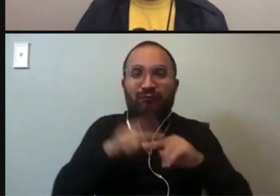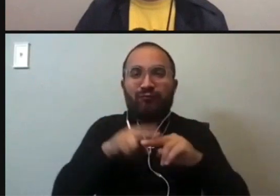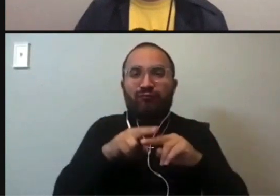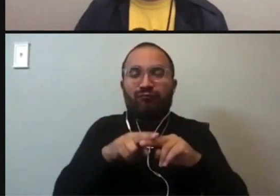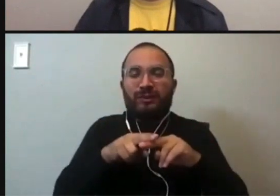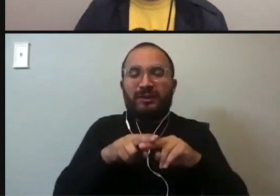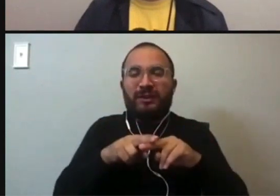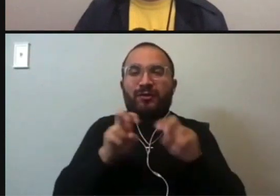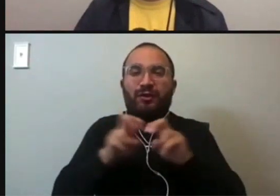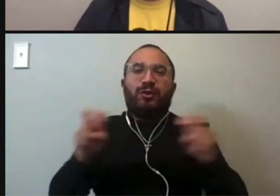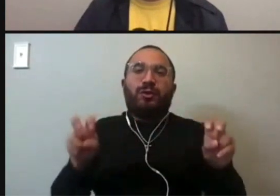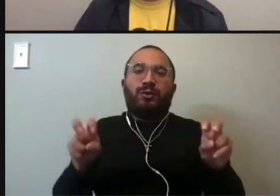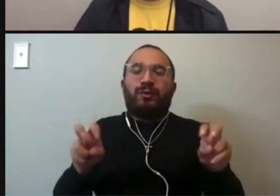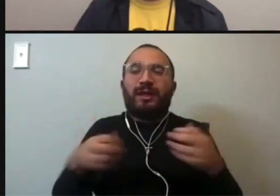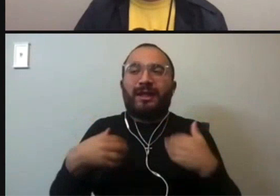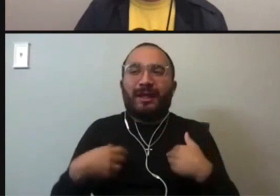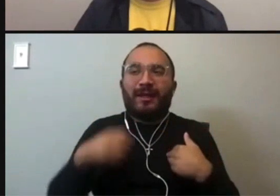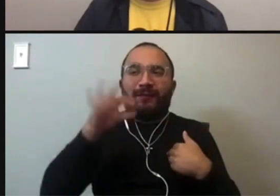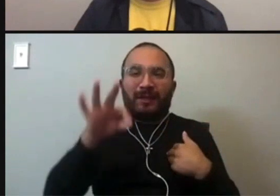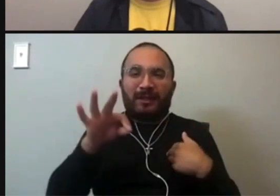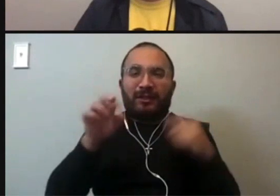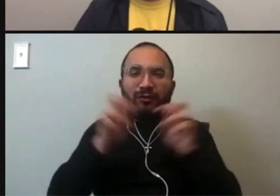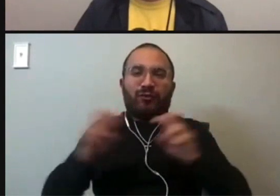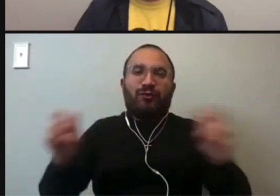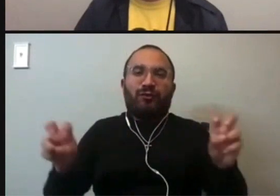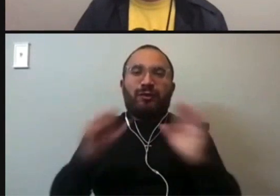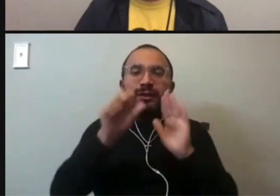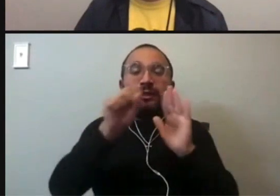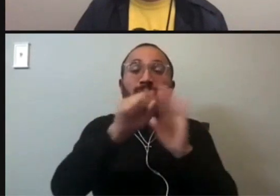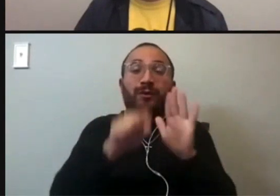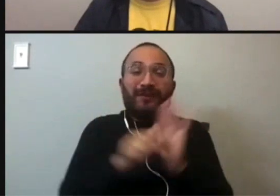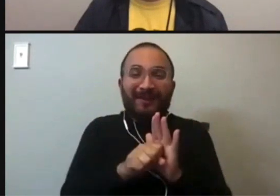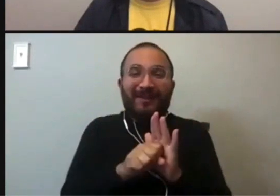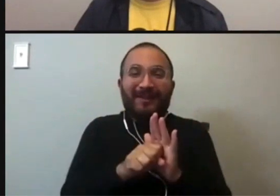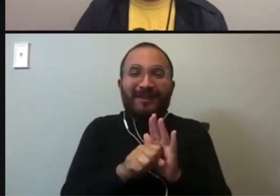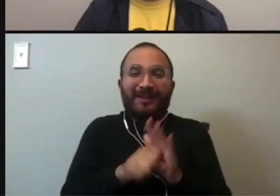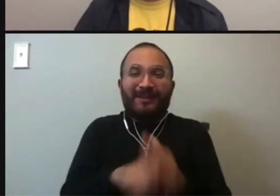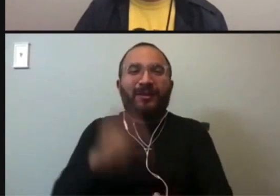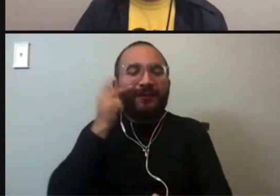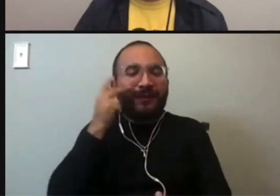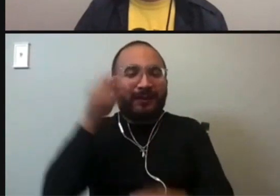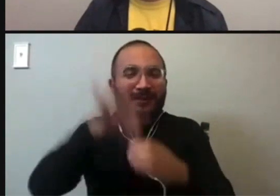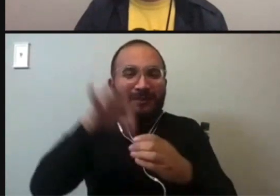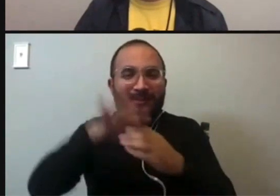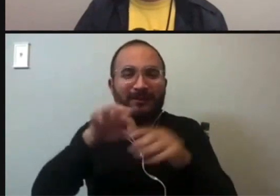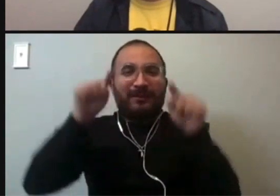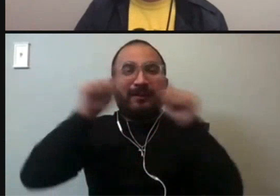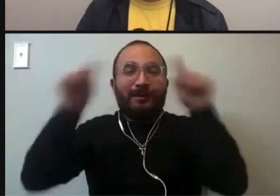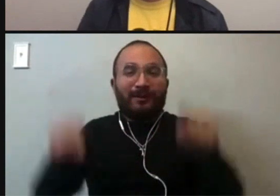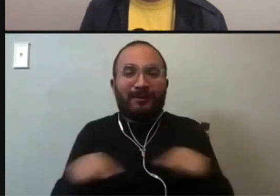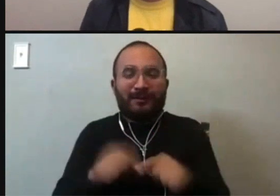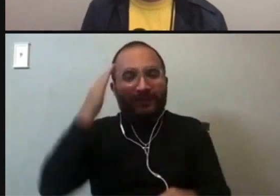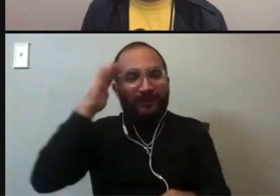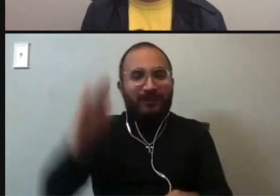seats. And this year you will on your ballot and many people um, don't know what they're voting